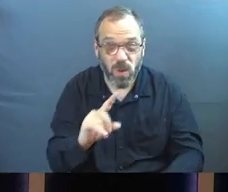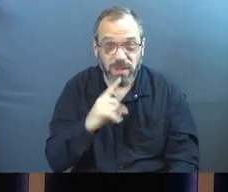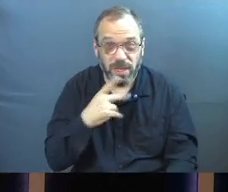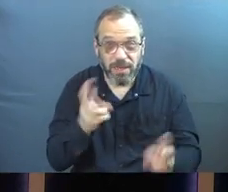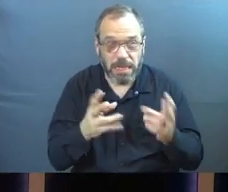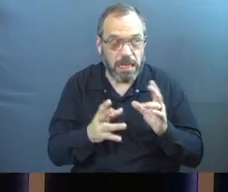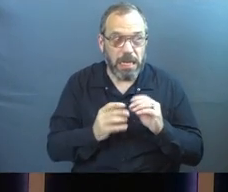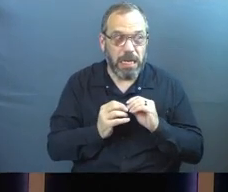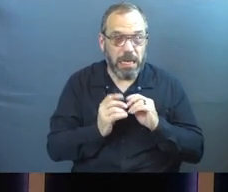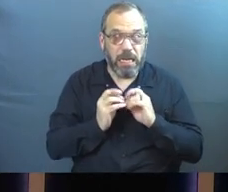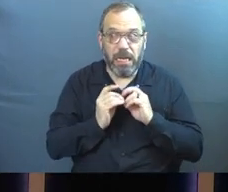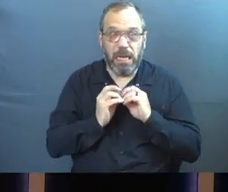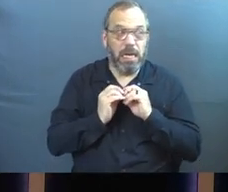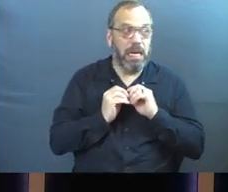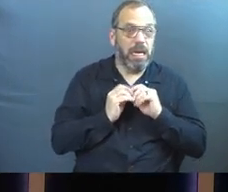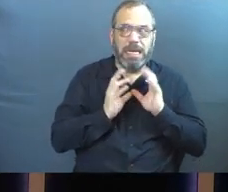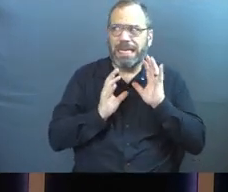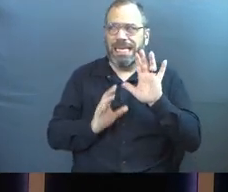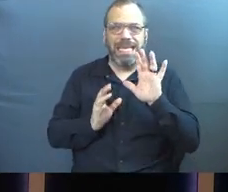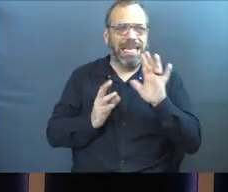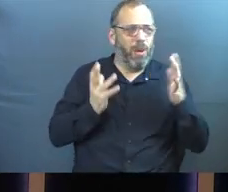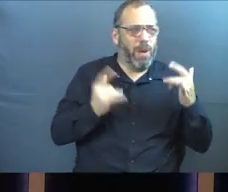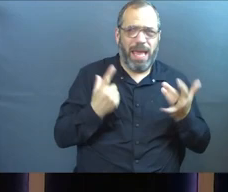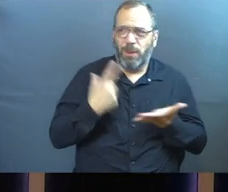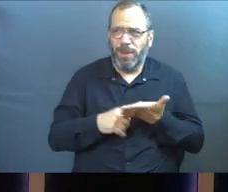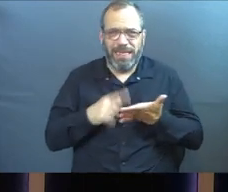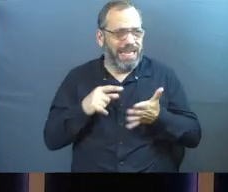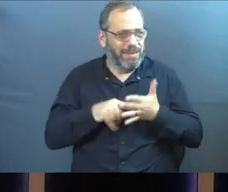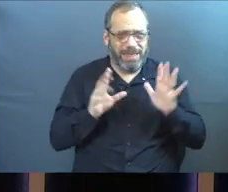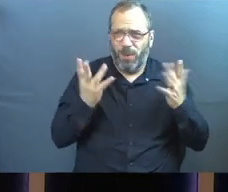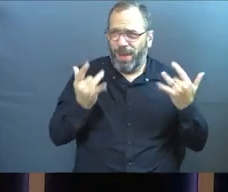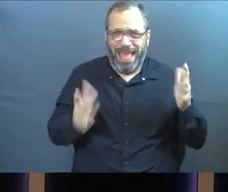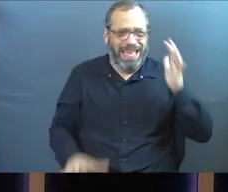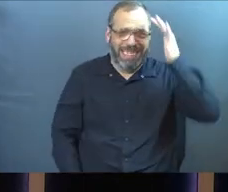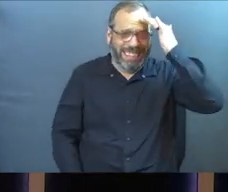But again, I'm like, whoa, whoa, why do we, why would we talk about this?